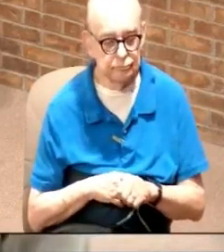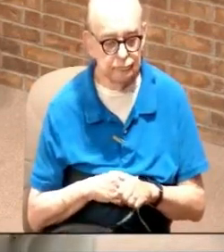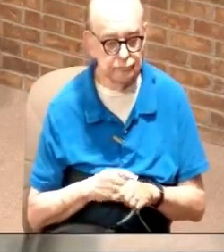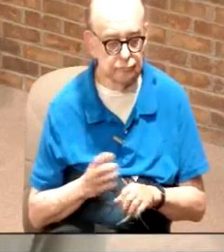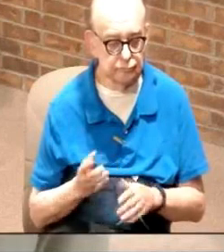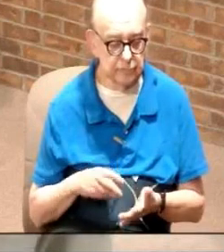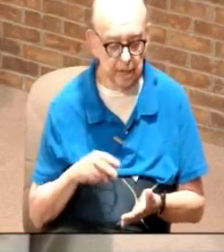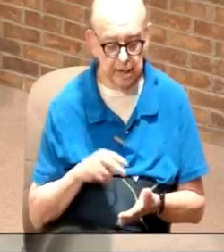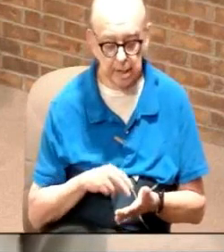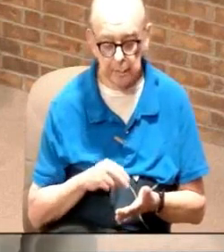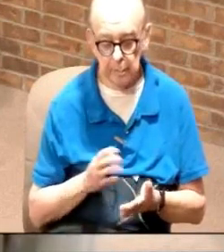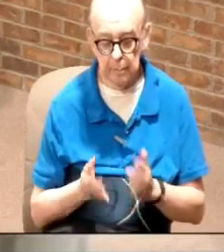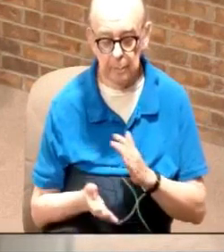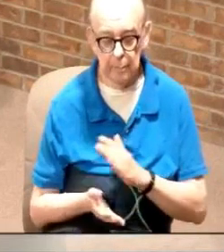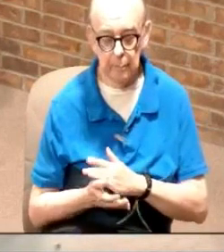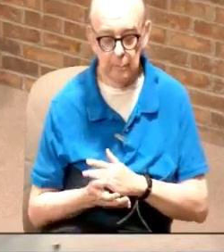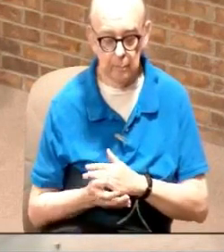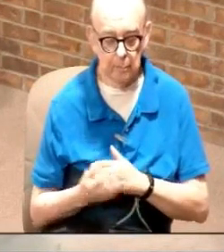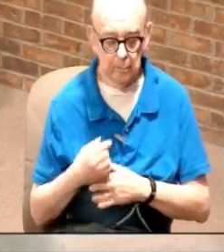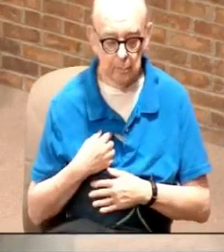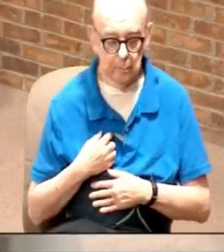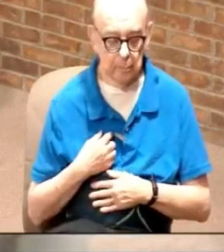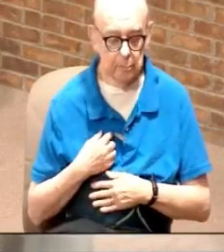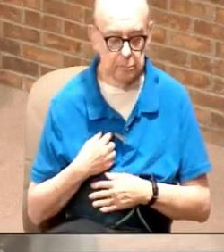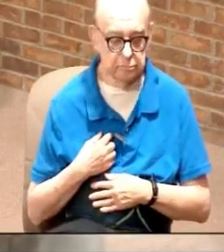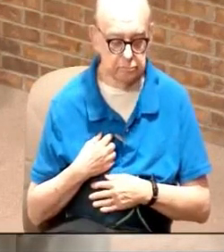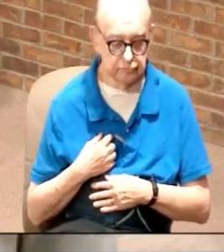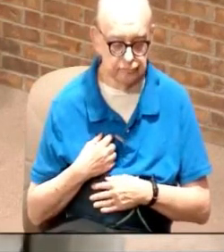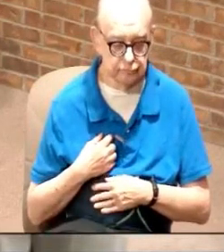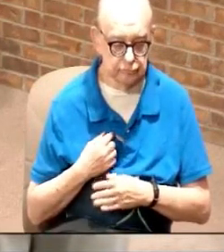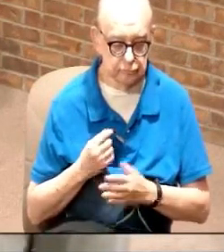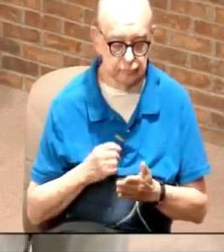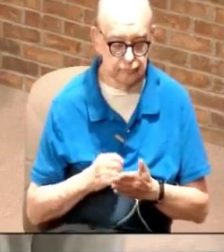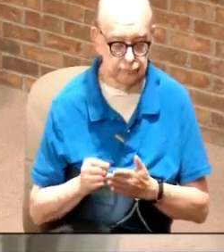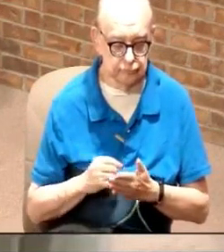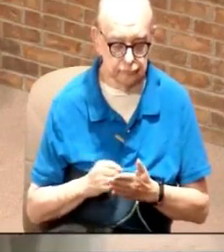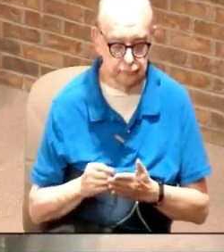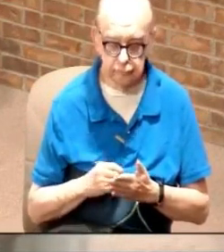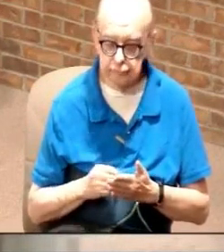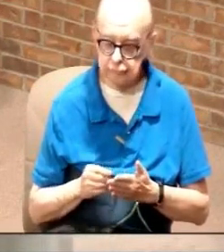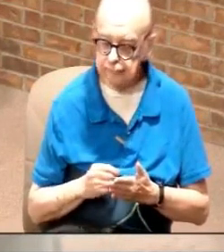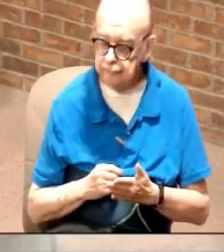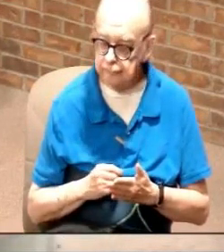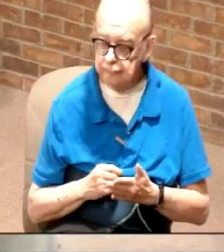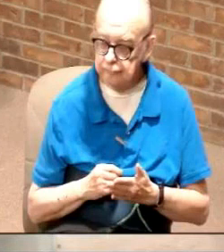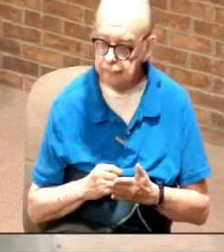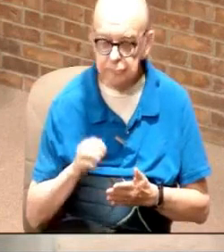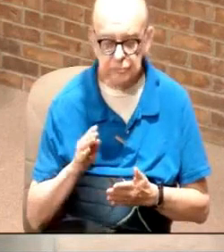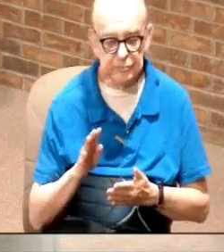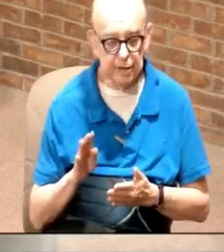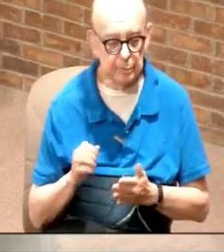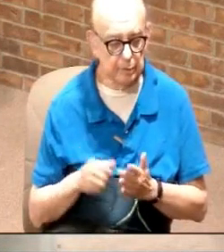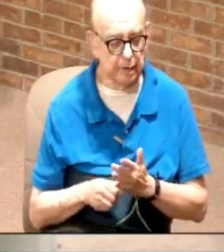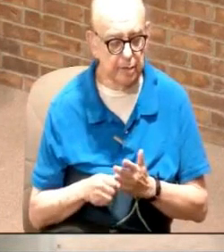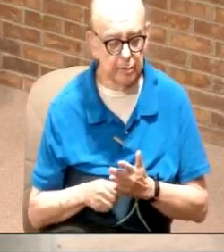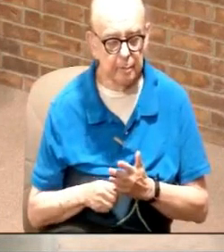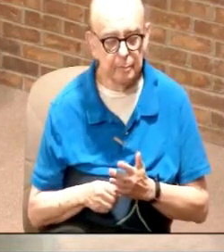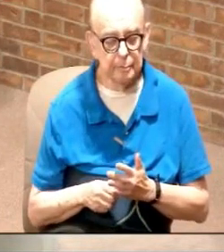I get up in the morning and I just start scrolling through my news feed on my Facebook page